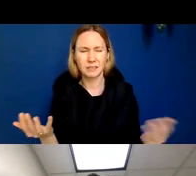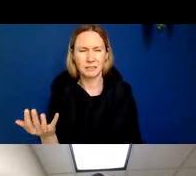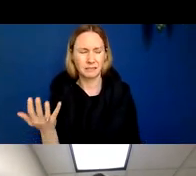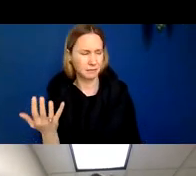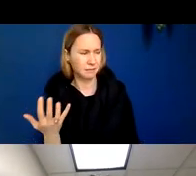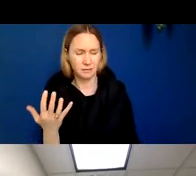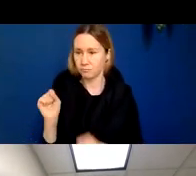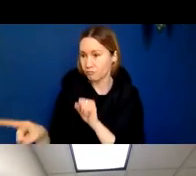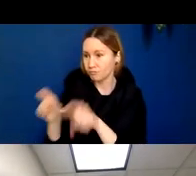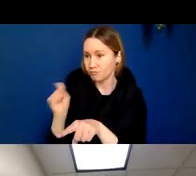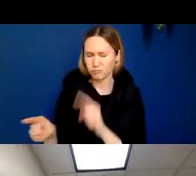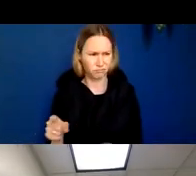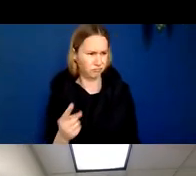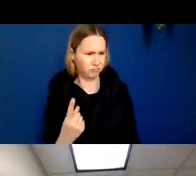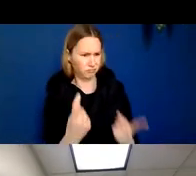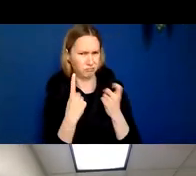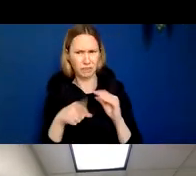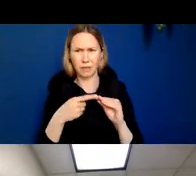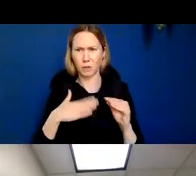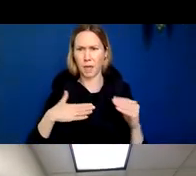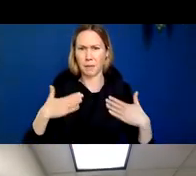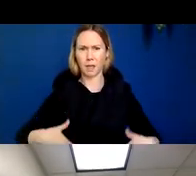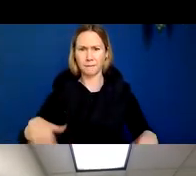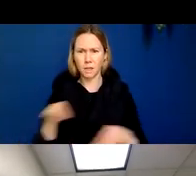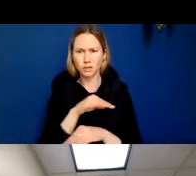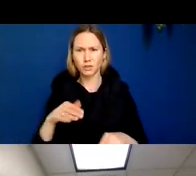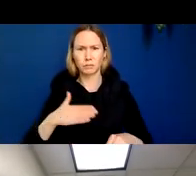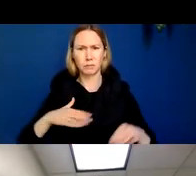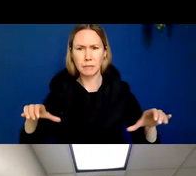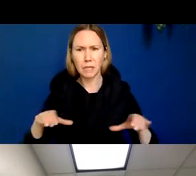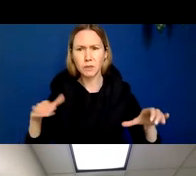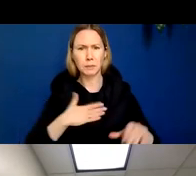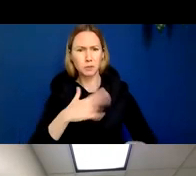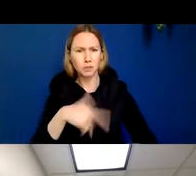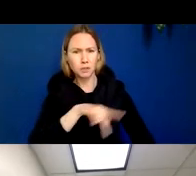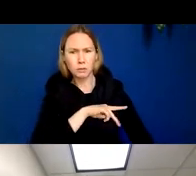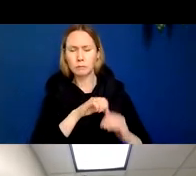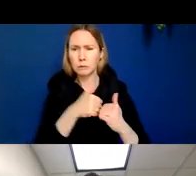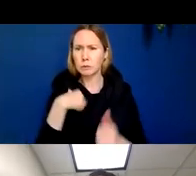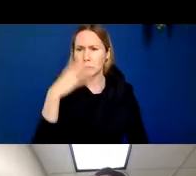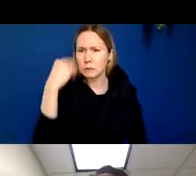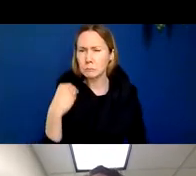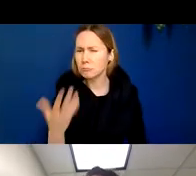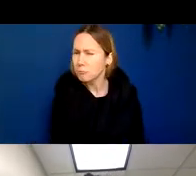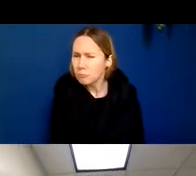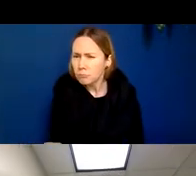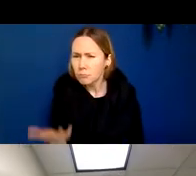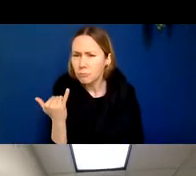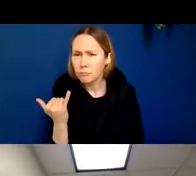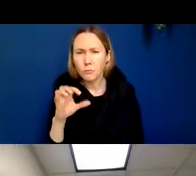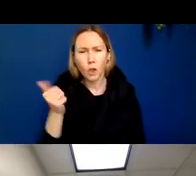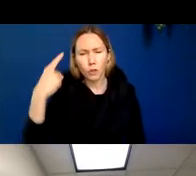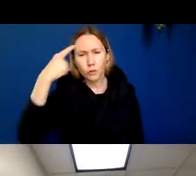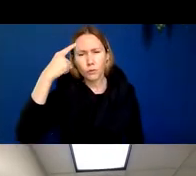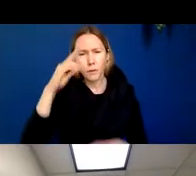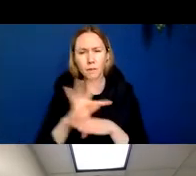questions about, you know, my motor function and my behavior and my personality, how I sleep, and other cognitive functions?